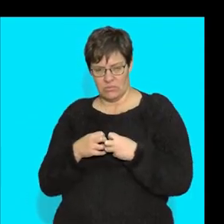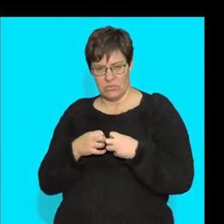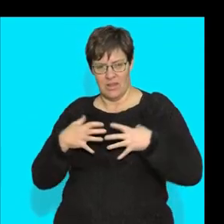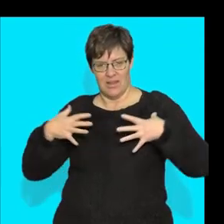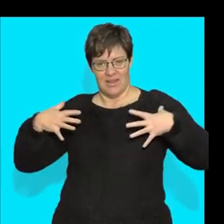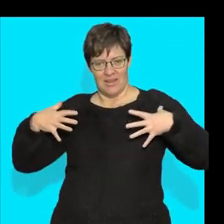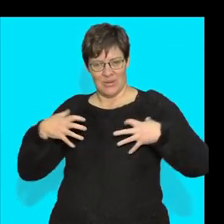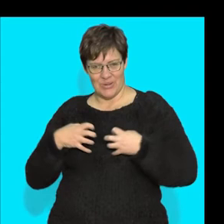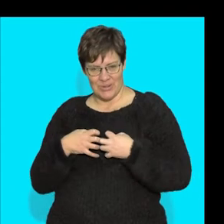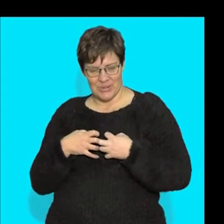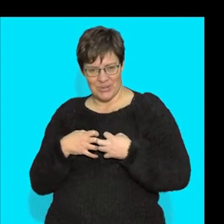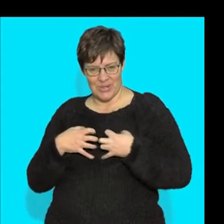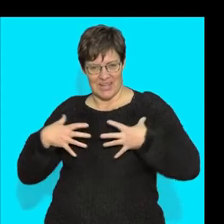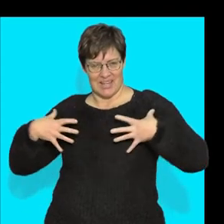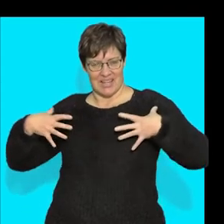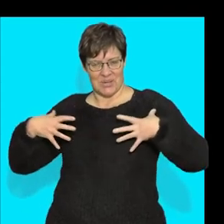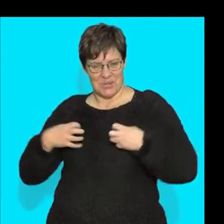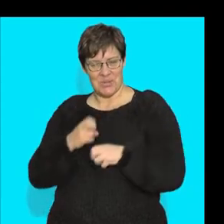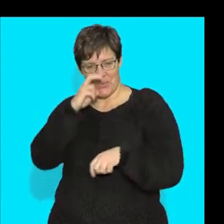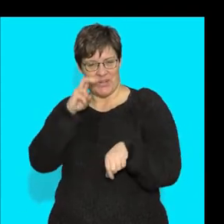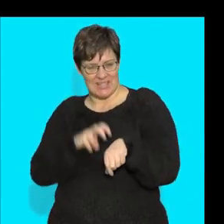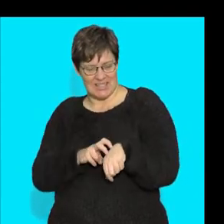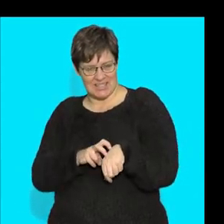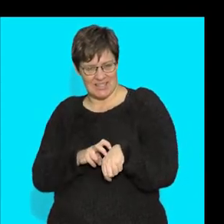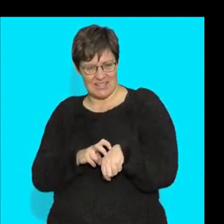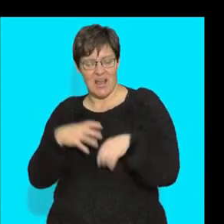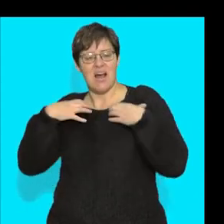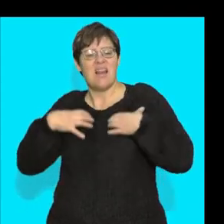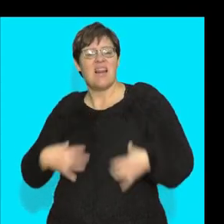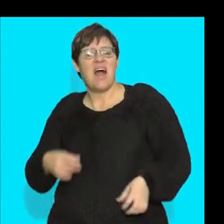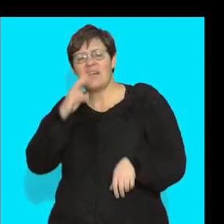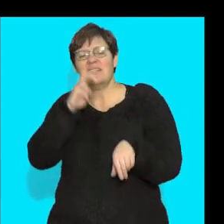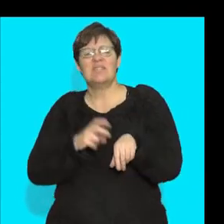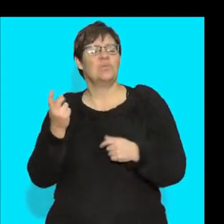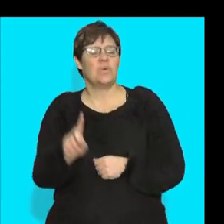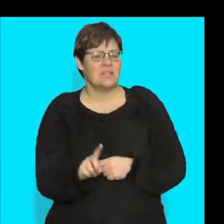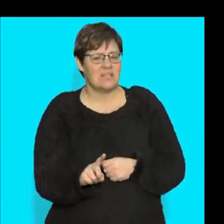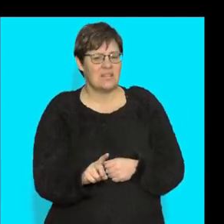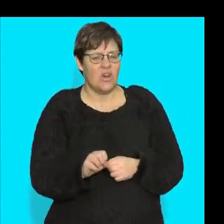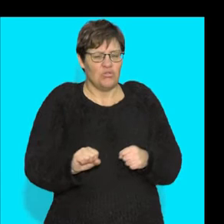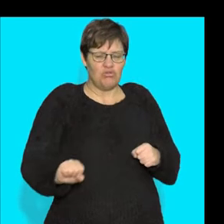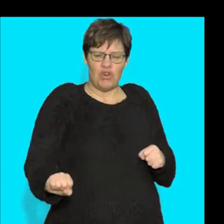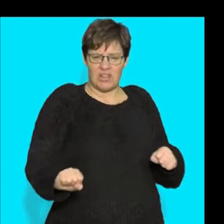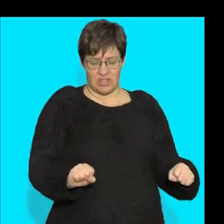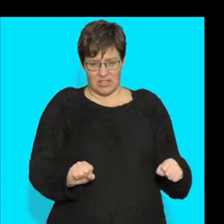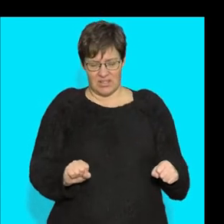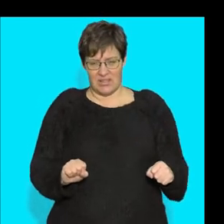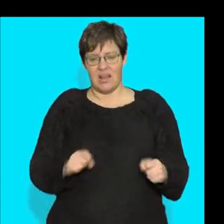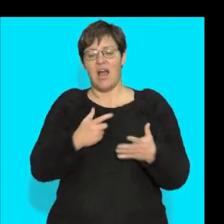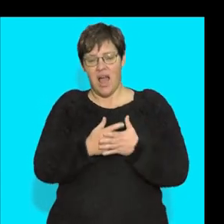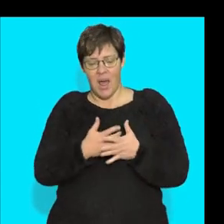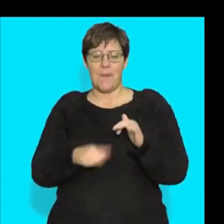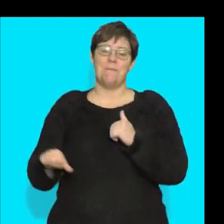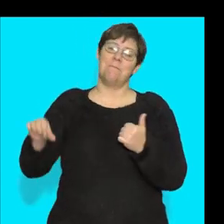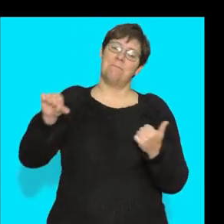I need to exhale. All right. So what do my lungs need to be able to do? Stretch and then return